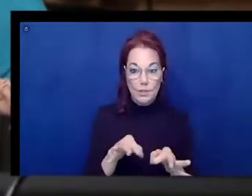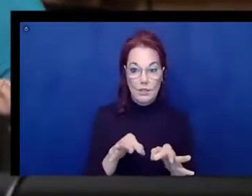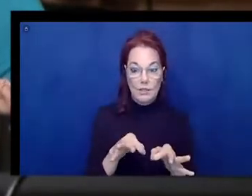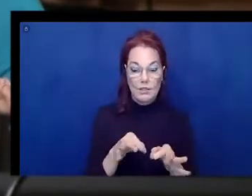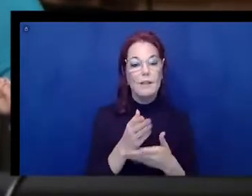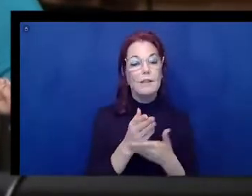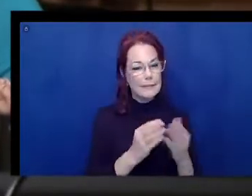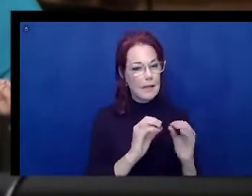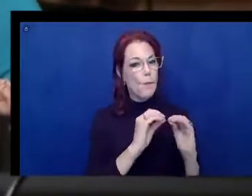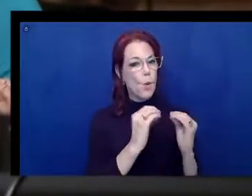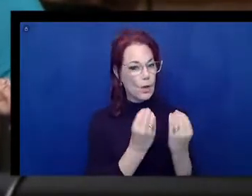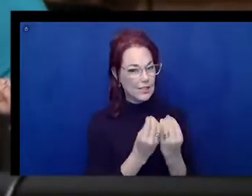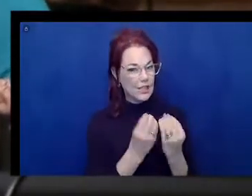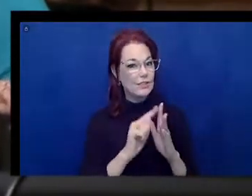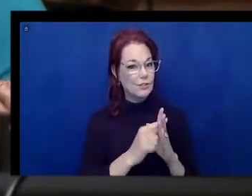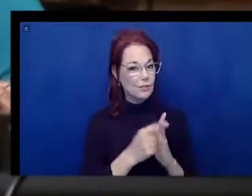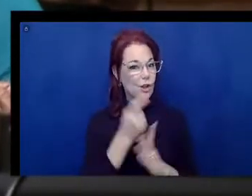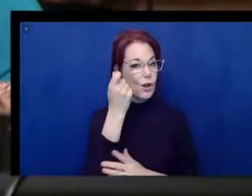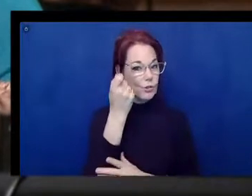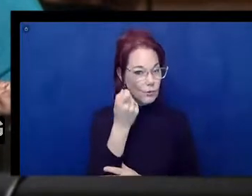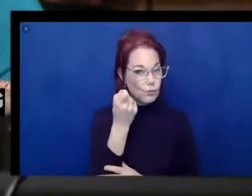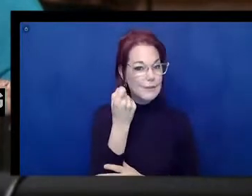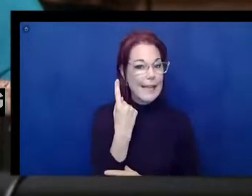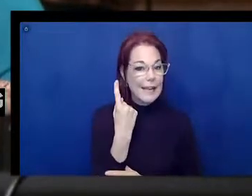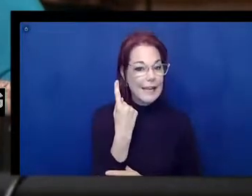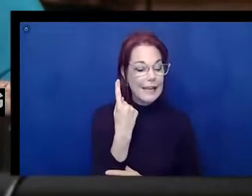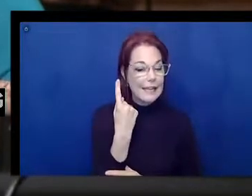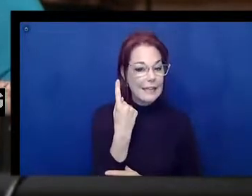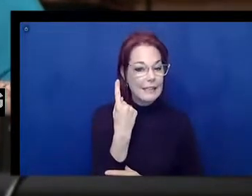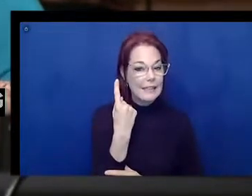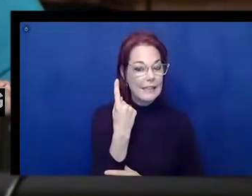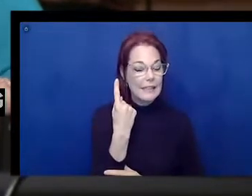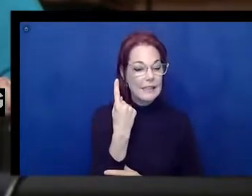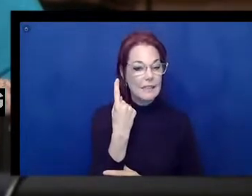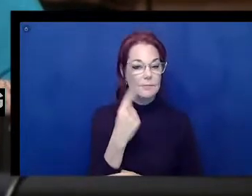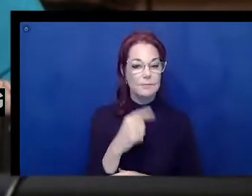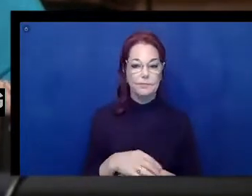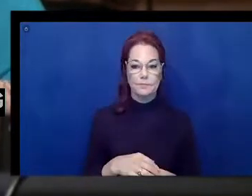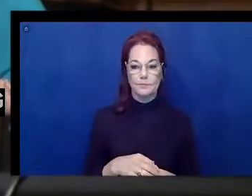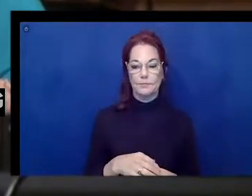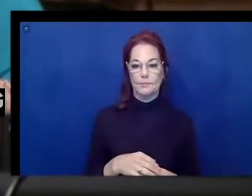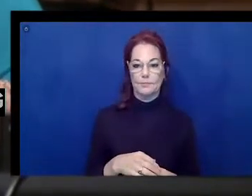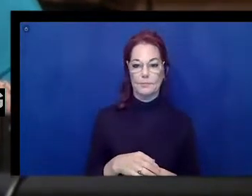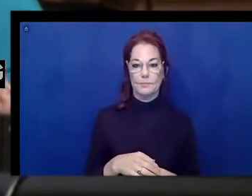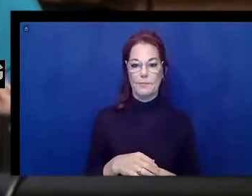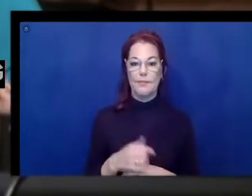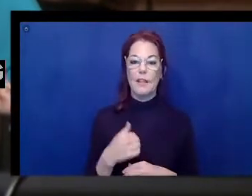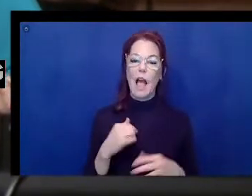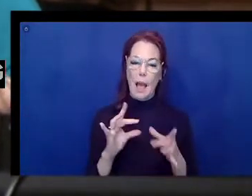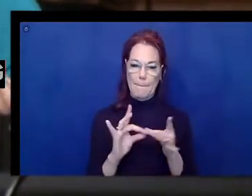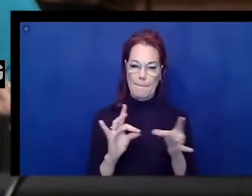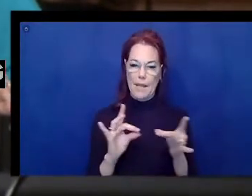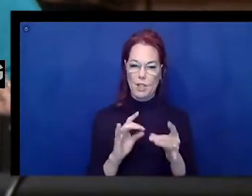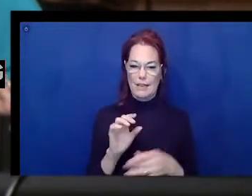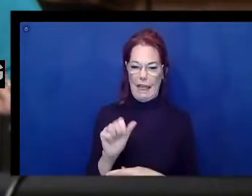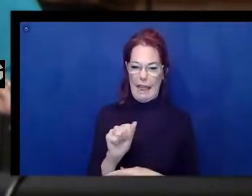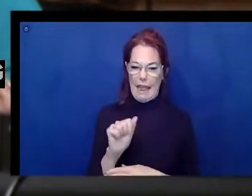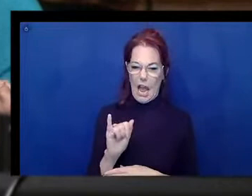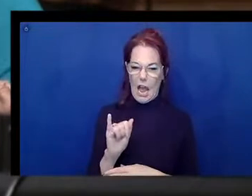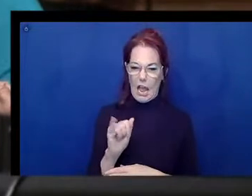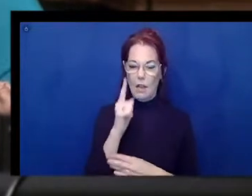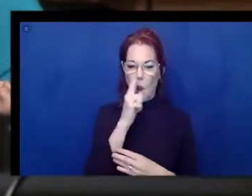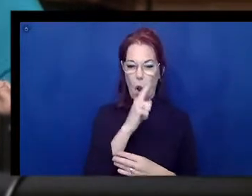that are getting it, that understand it. Building a good, again, I mentioned the AI, artificial intelligence